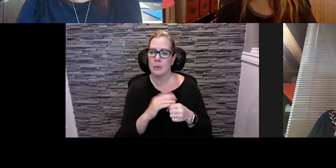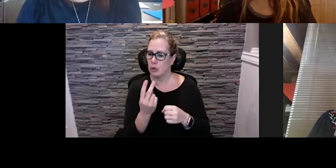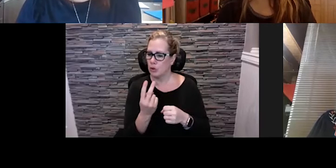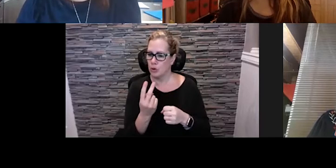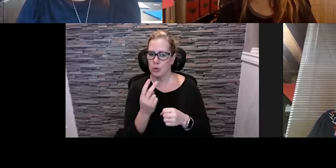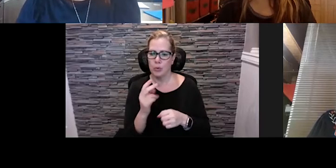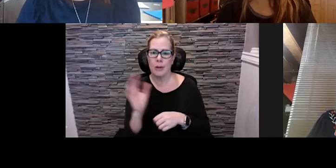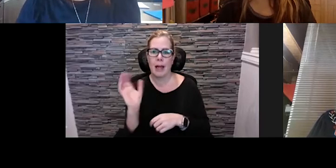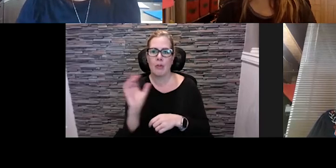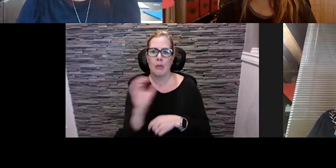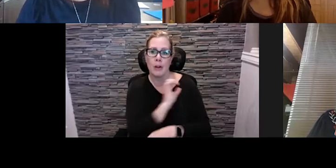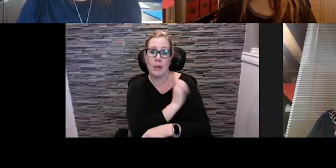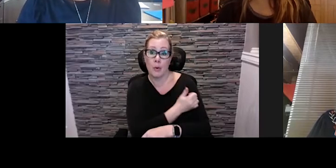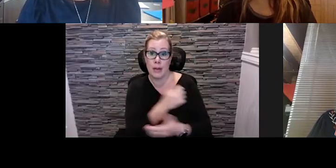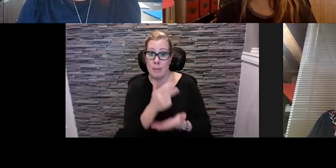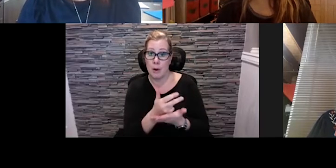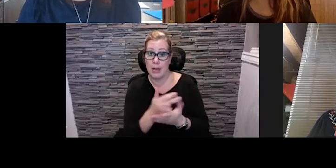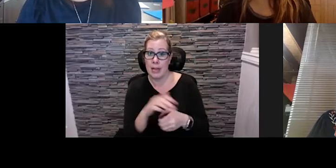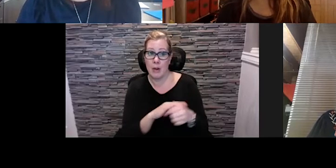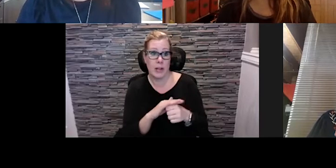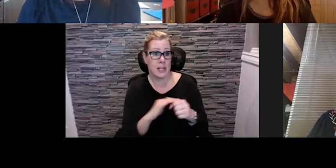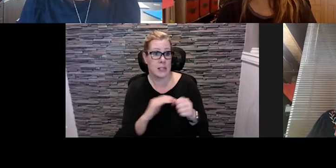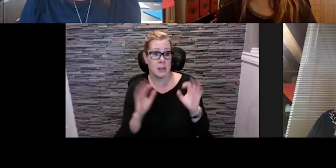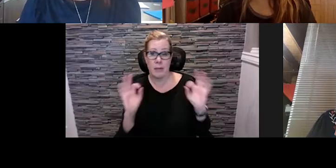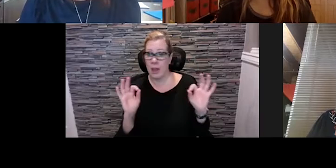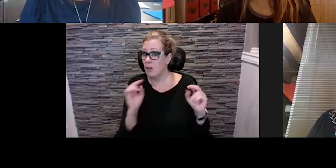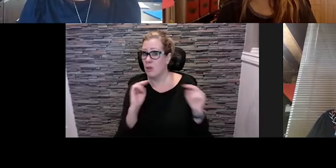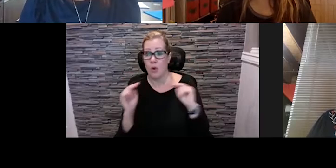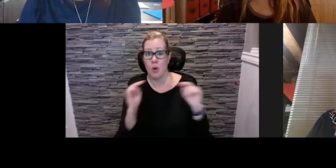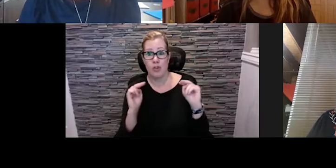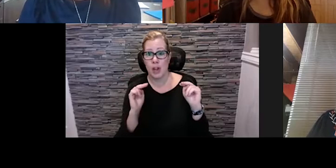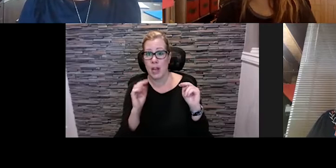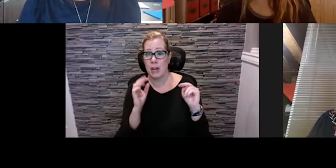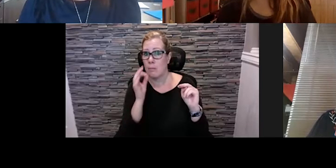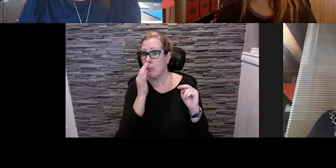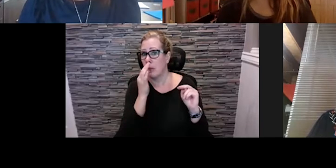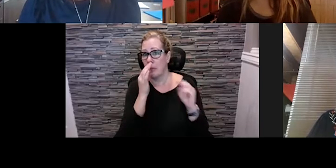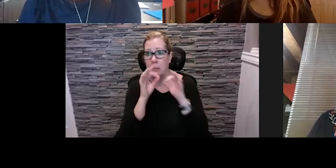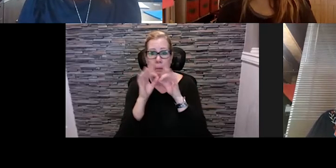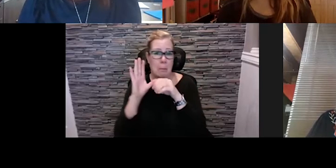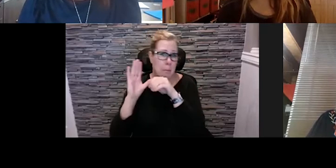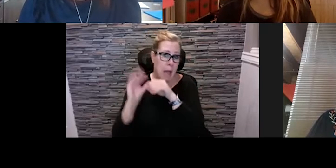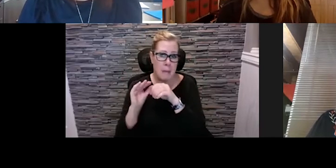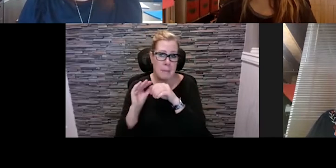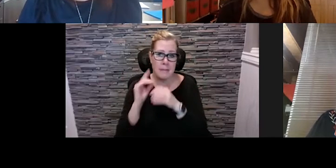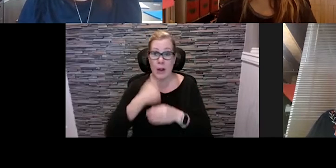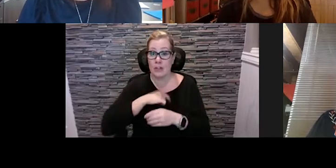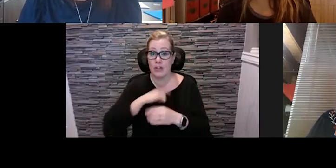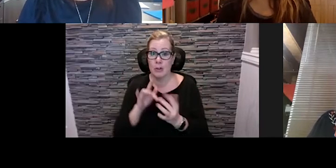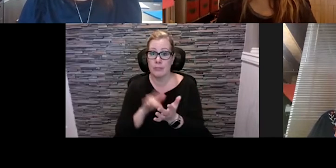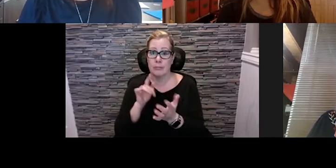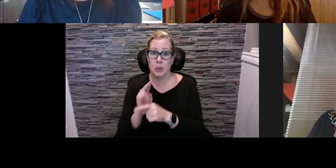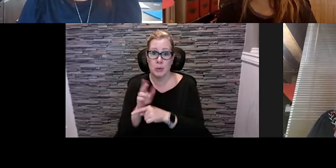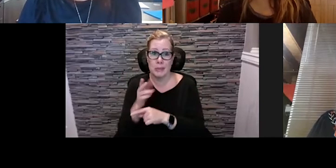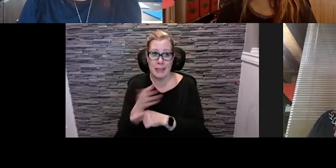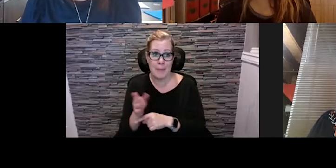parking lots who are more than willing to negotiate extremely good rates with us to use them. And we controlled our capacity